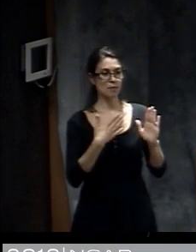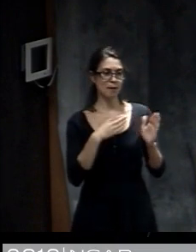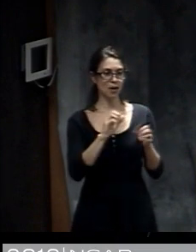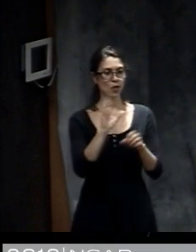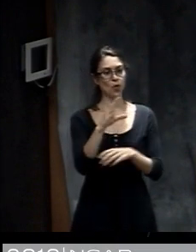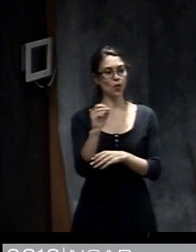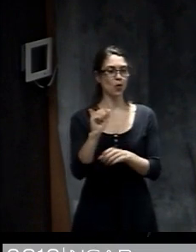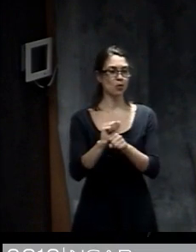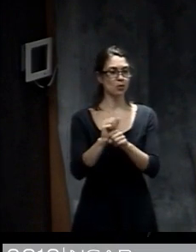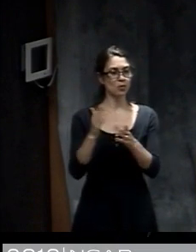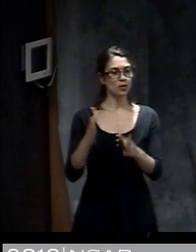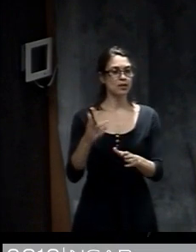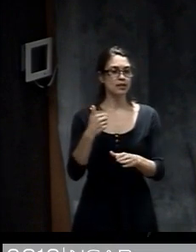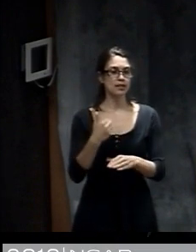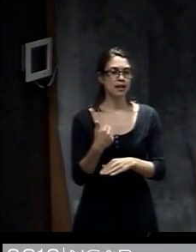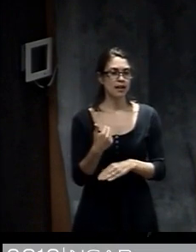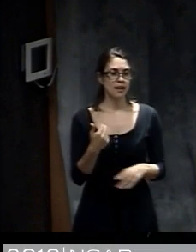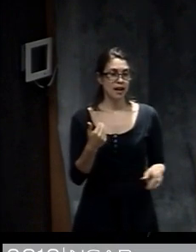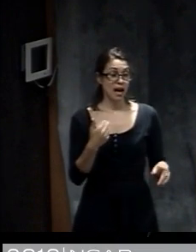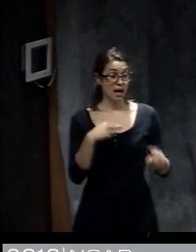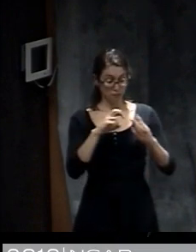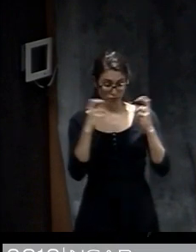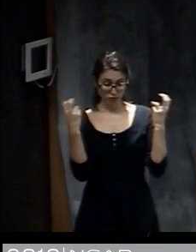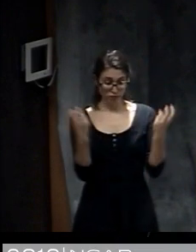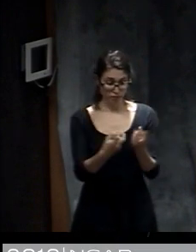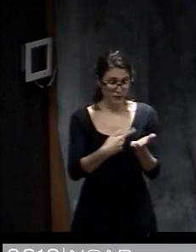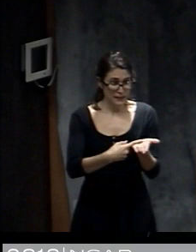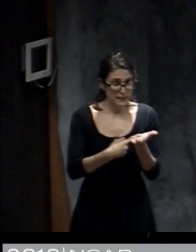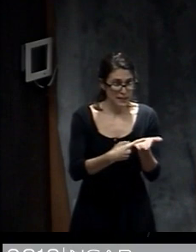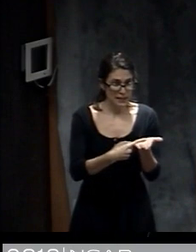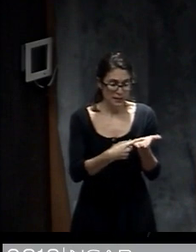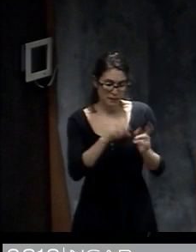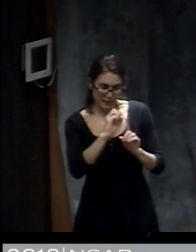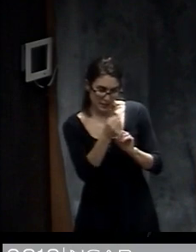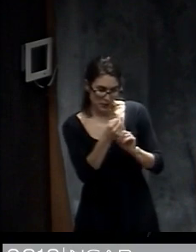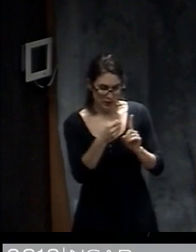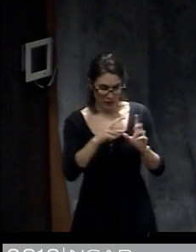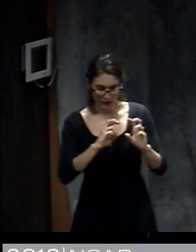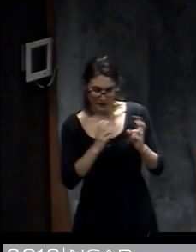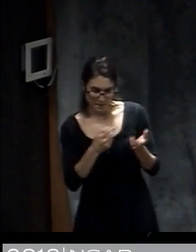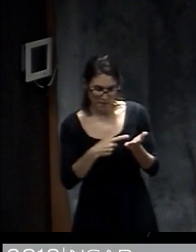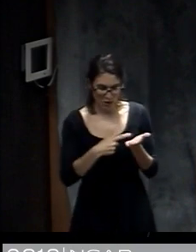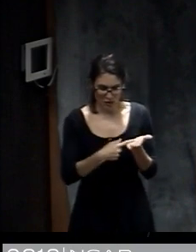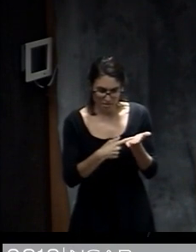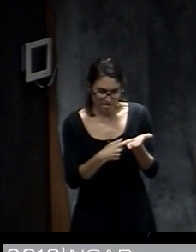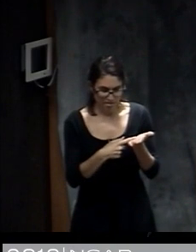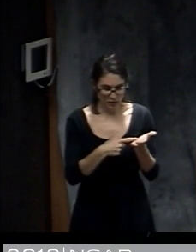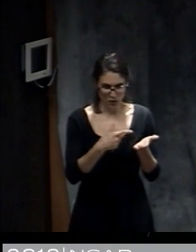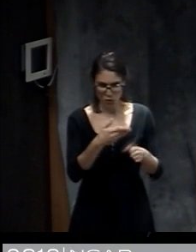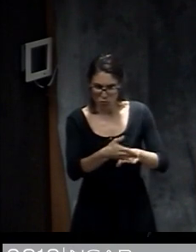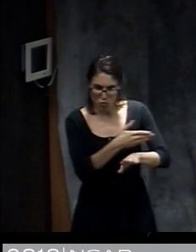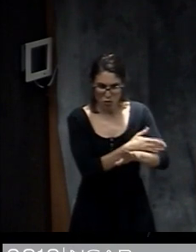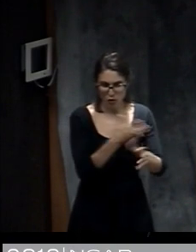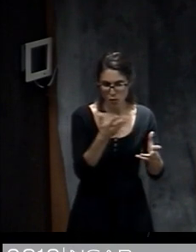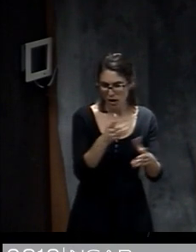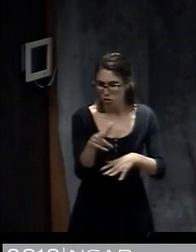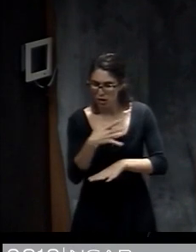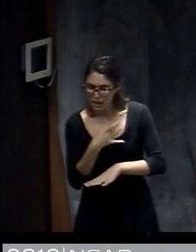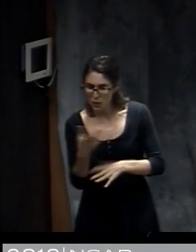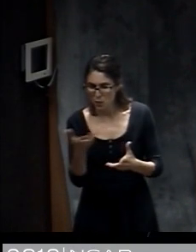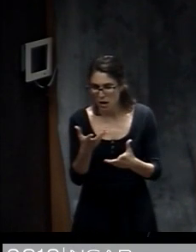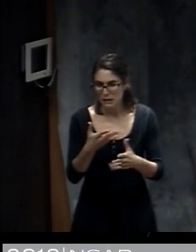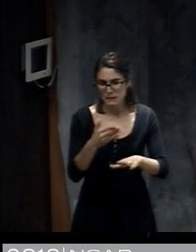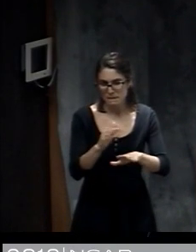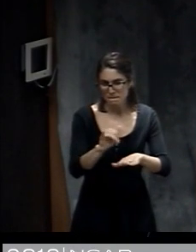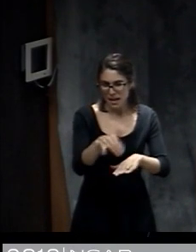information to a group of people and discussing with them what they would think about it, what they liked about it, what should be improved and so on. We also do